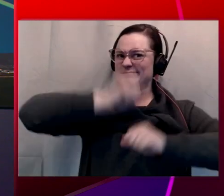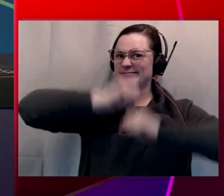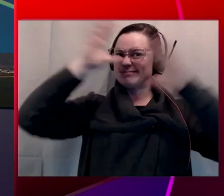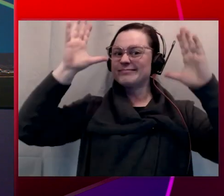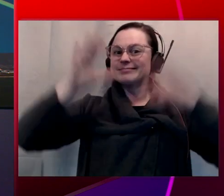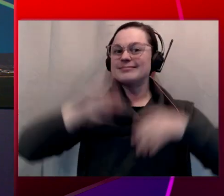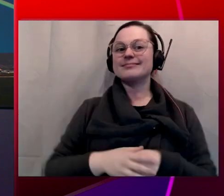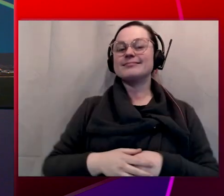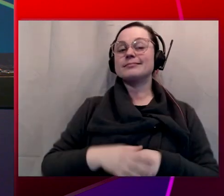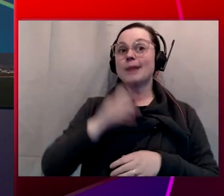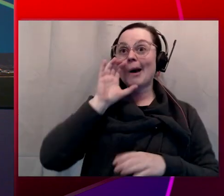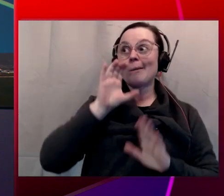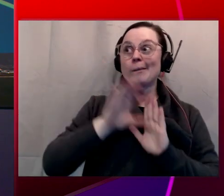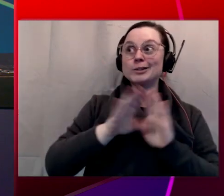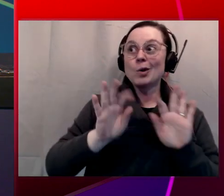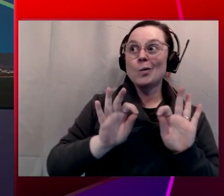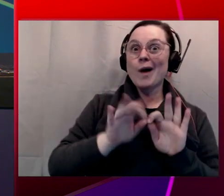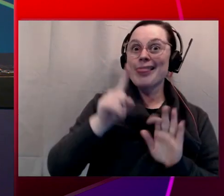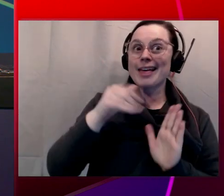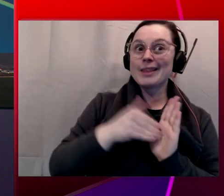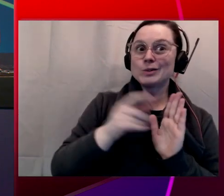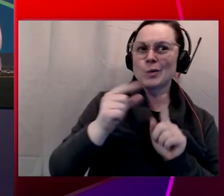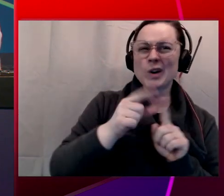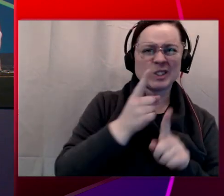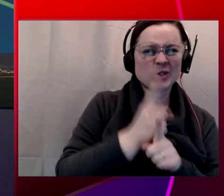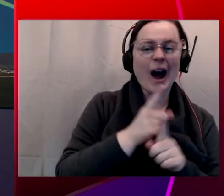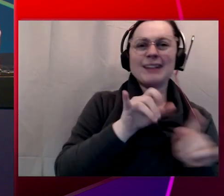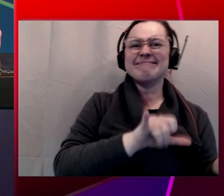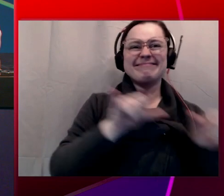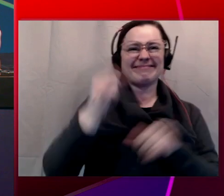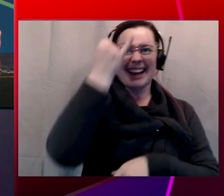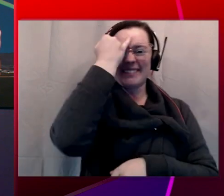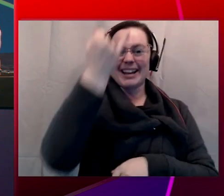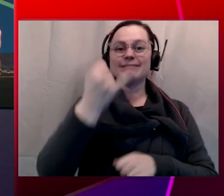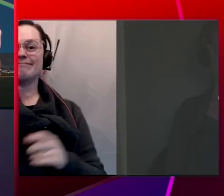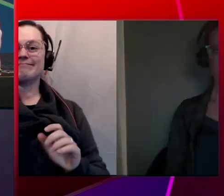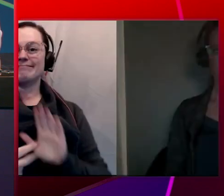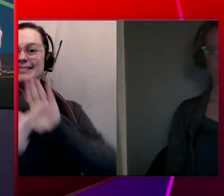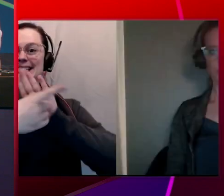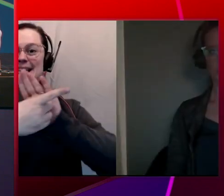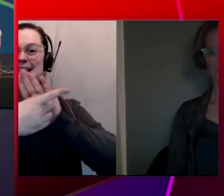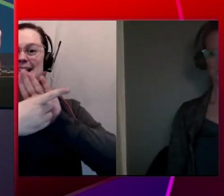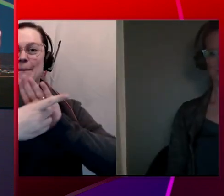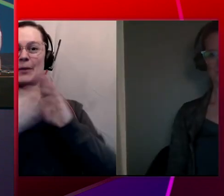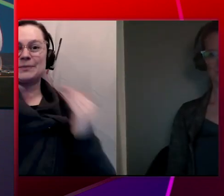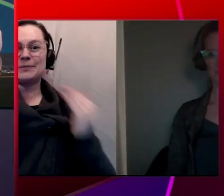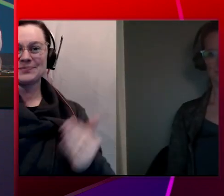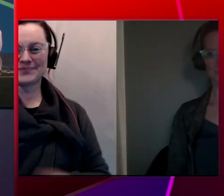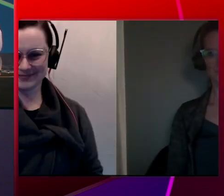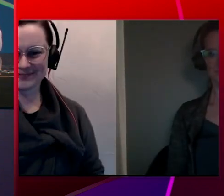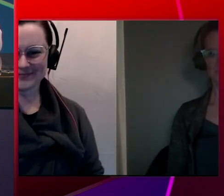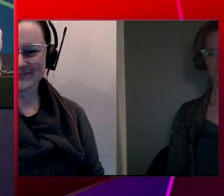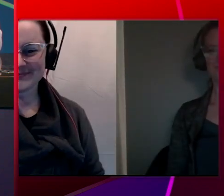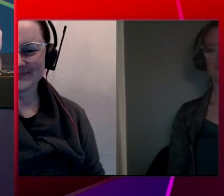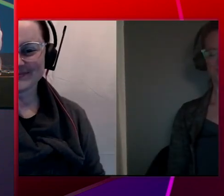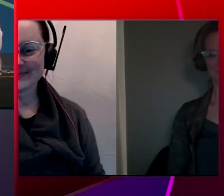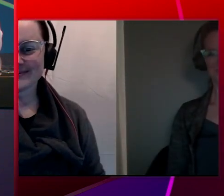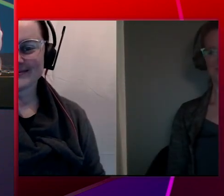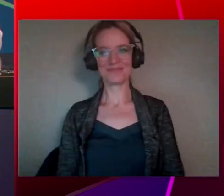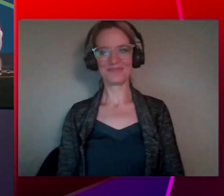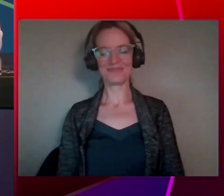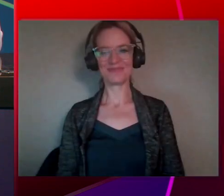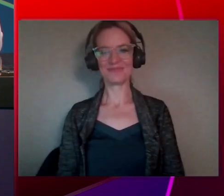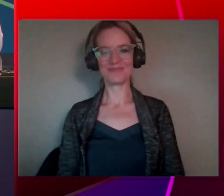were a thousand words. So let's bring up the demo. Yeah. All right. So if you can see my screen, this is